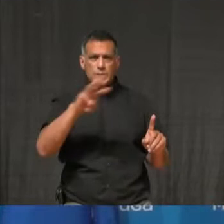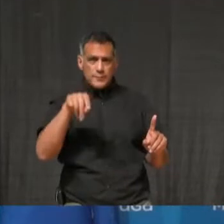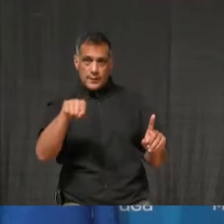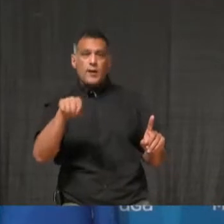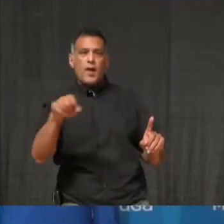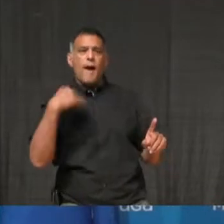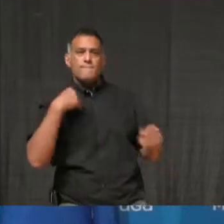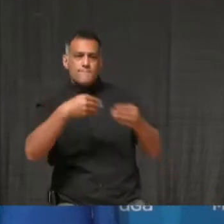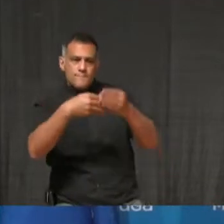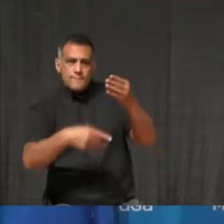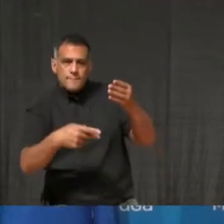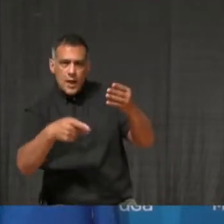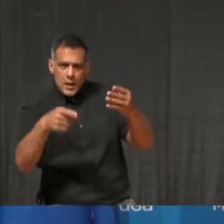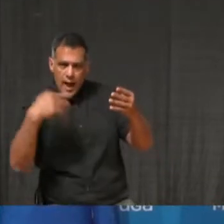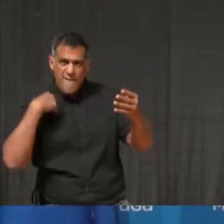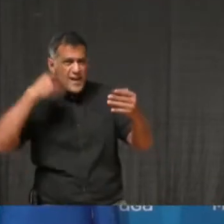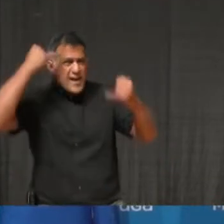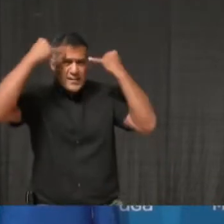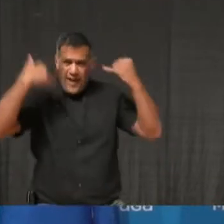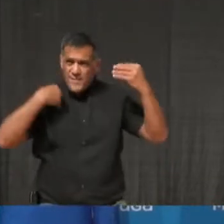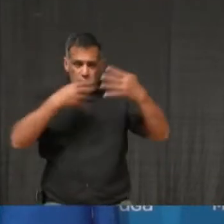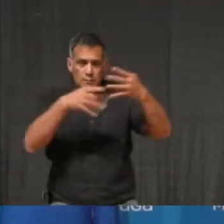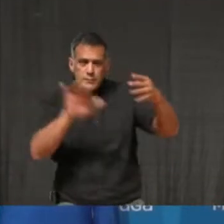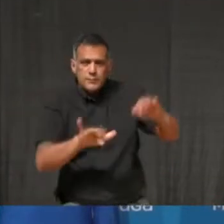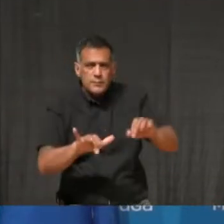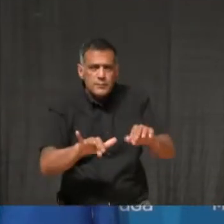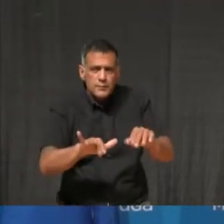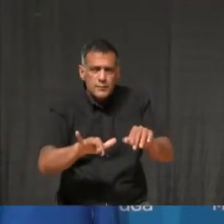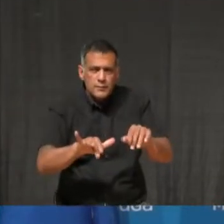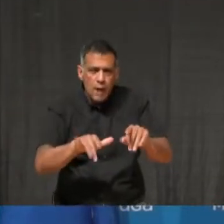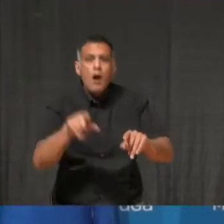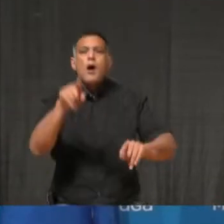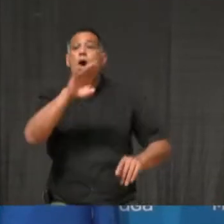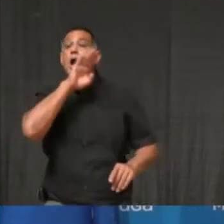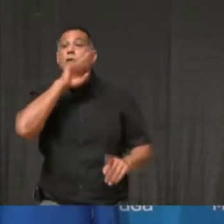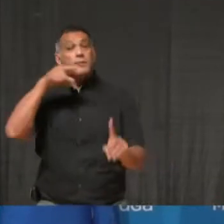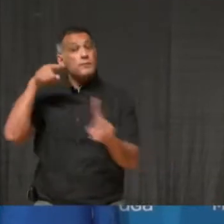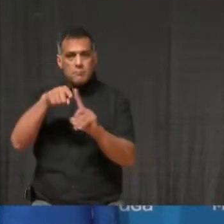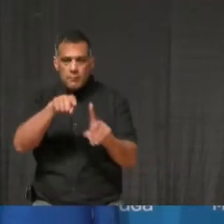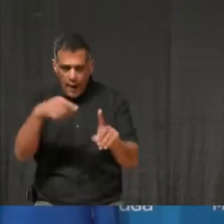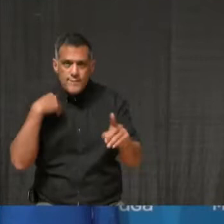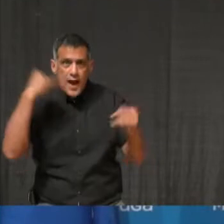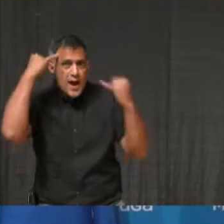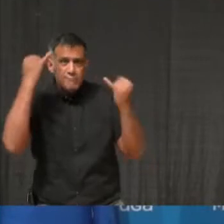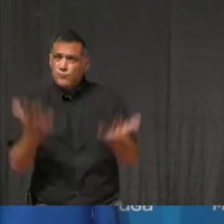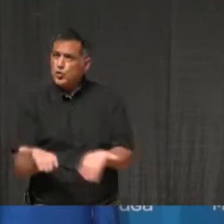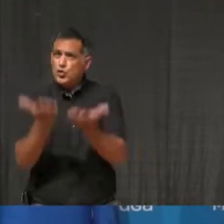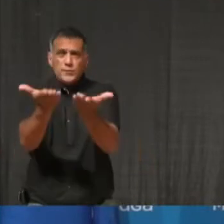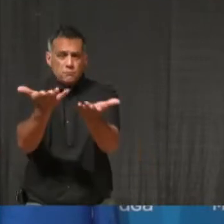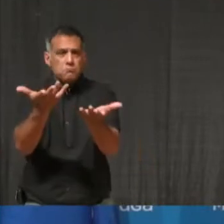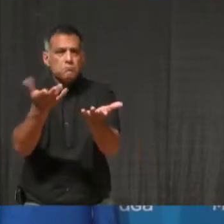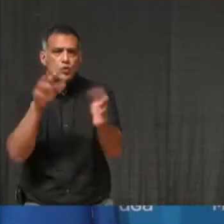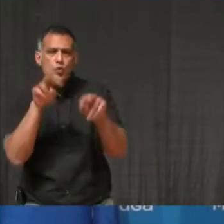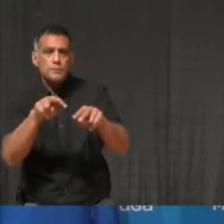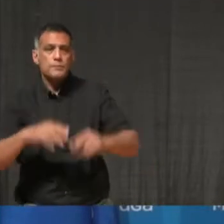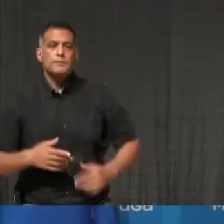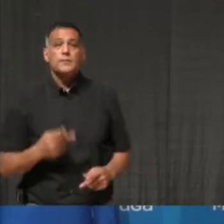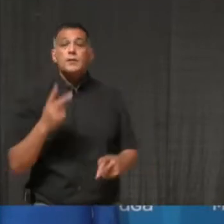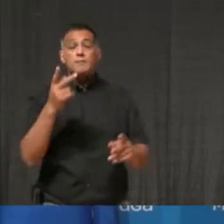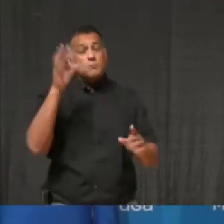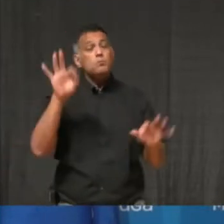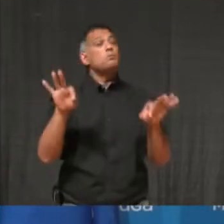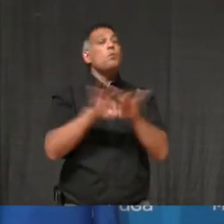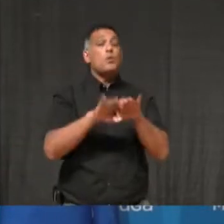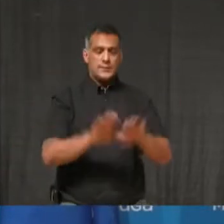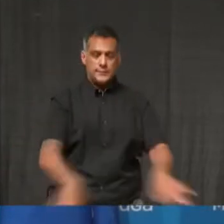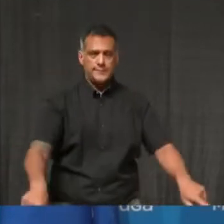interests of the health and the safety of their children. To all the adults out there, this means no Halloween house